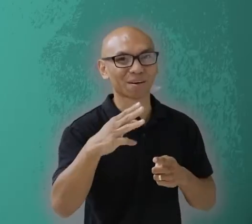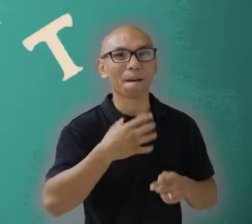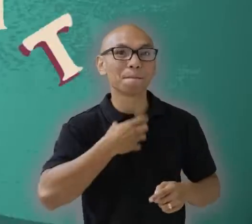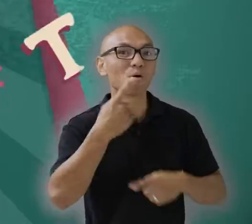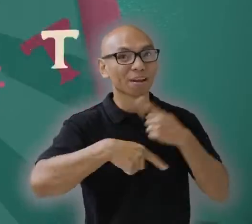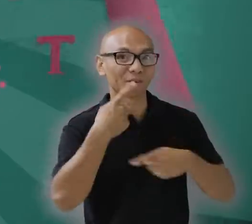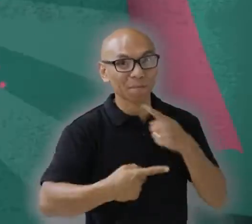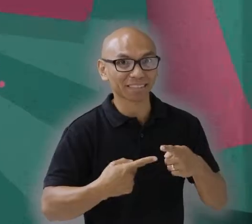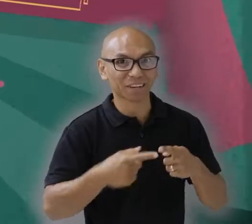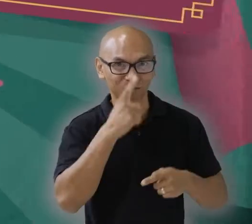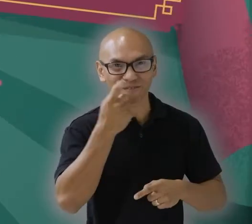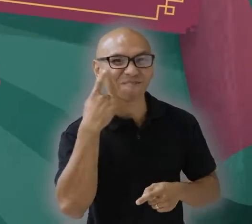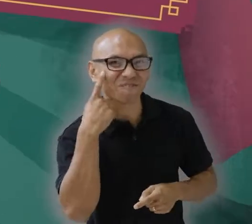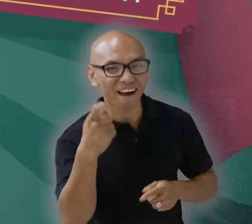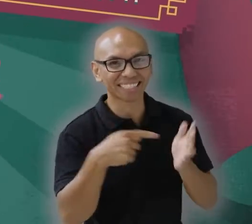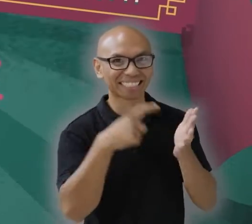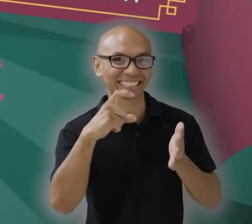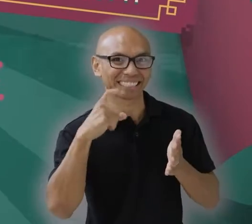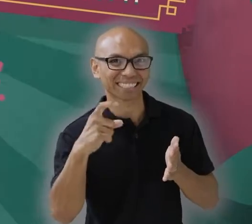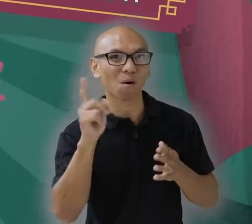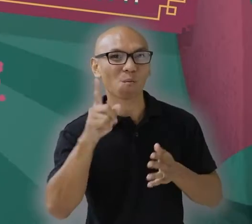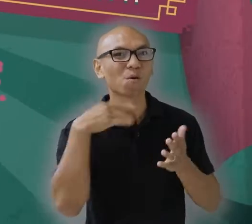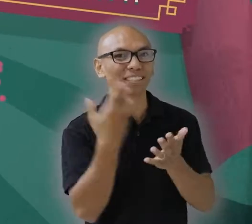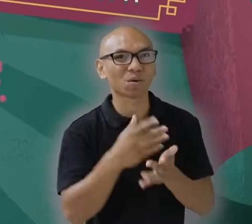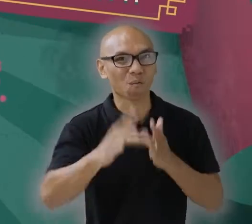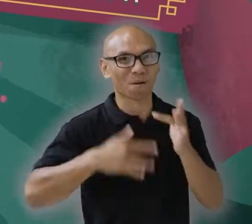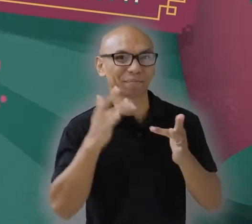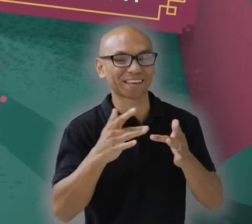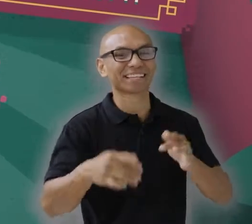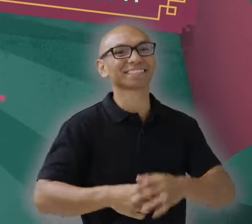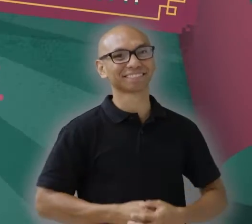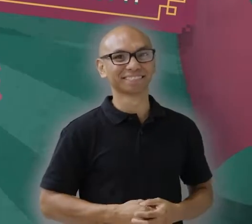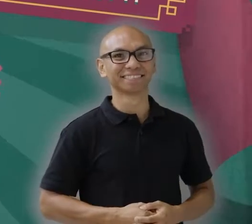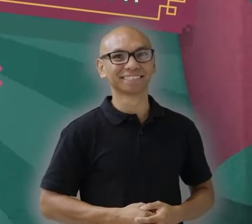4pm with the main show from 6.30. For more information, visit Council's What's On website. Thank